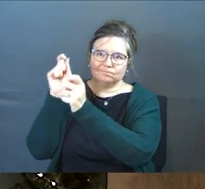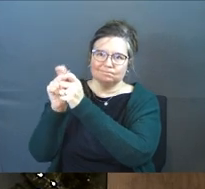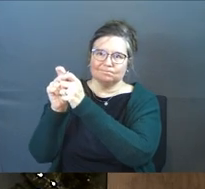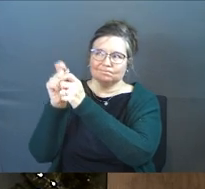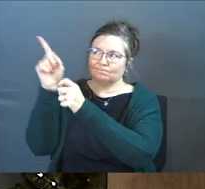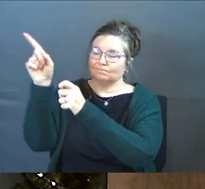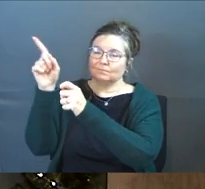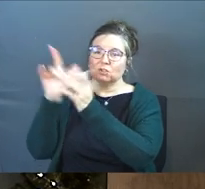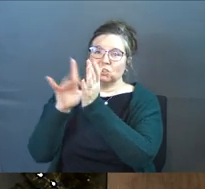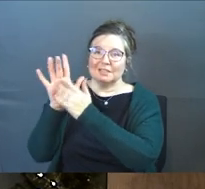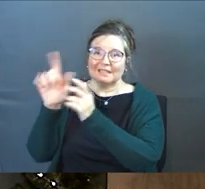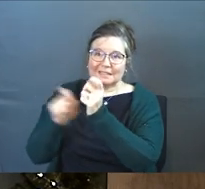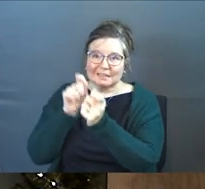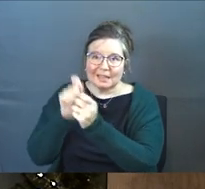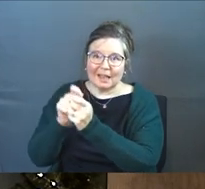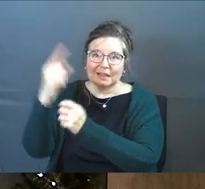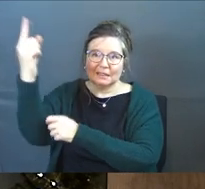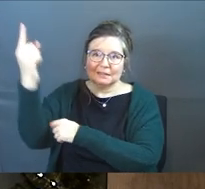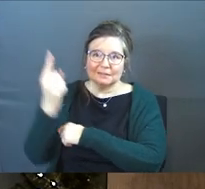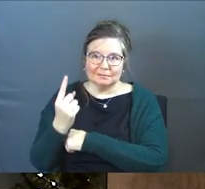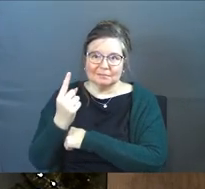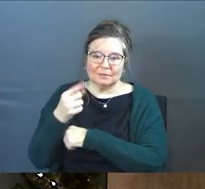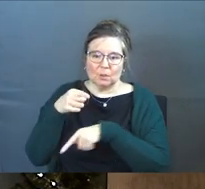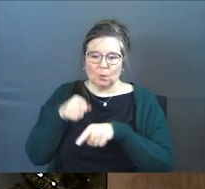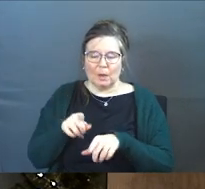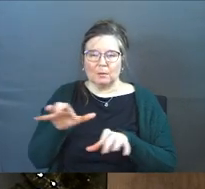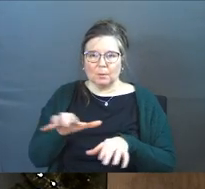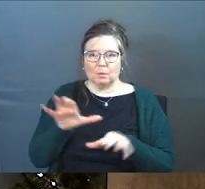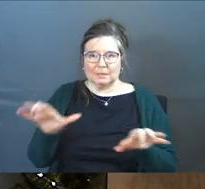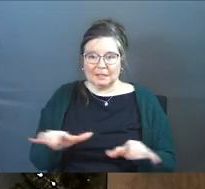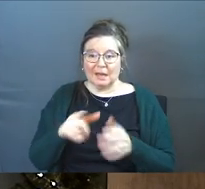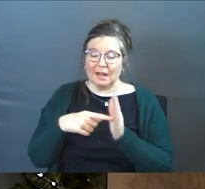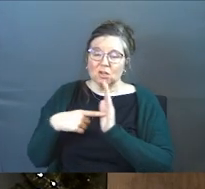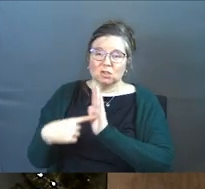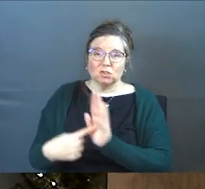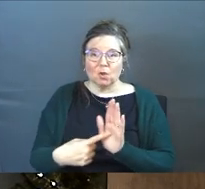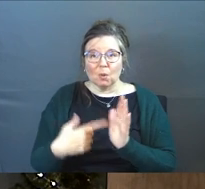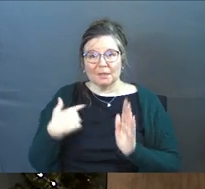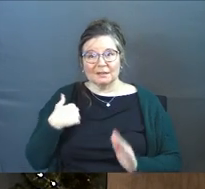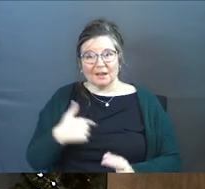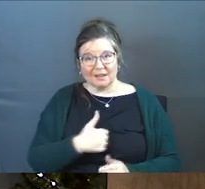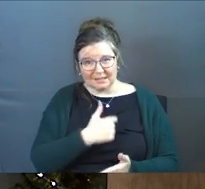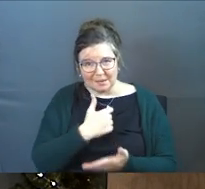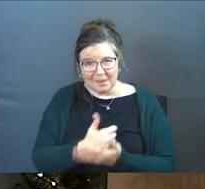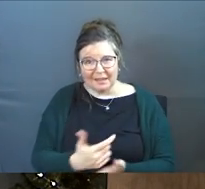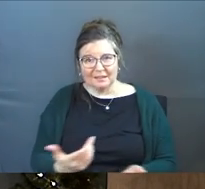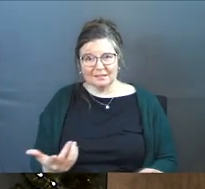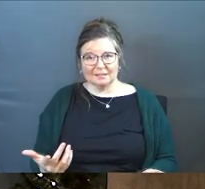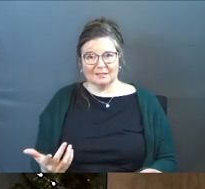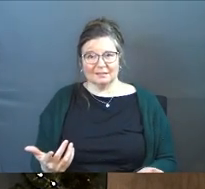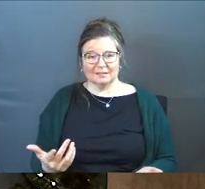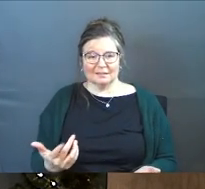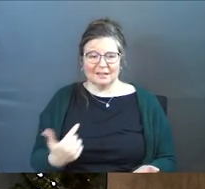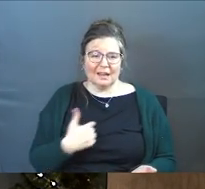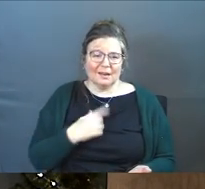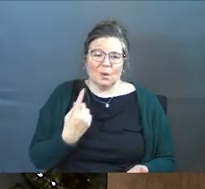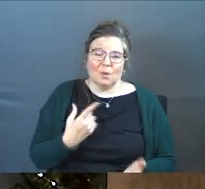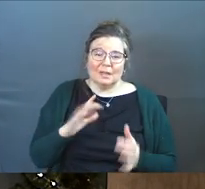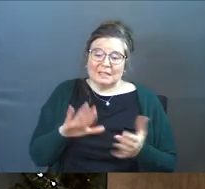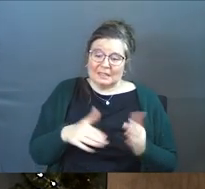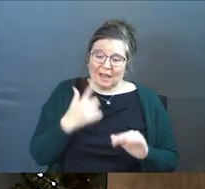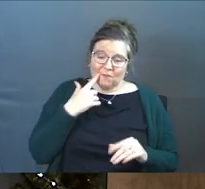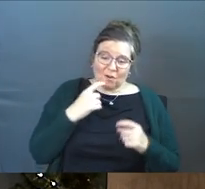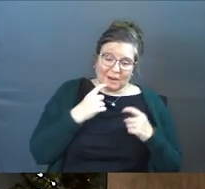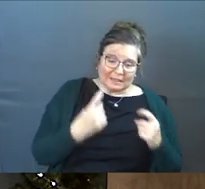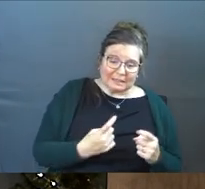he did it exactly the way it was supposed to be done and he showed it to us amen not only did he